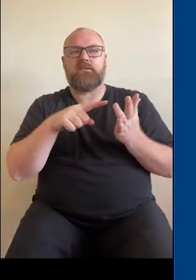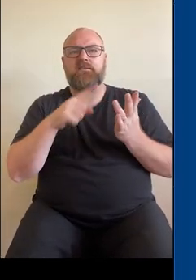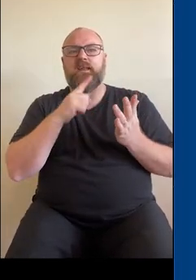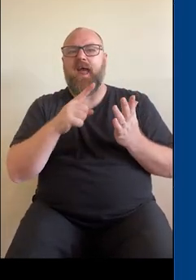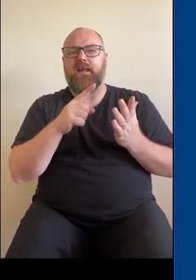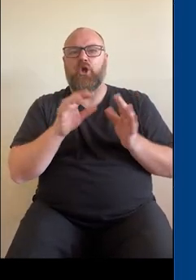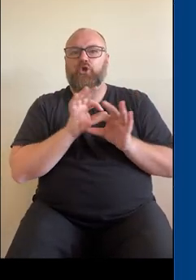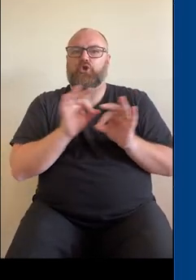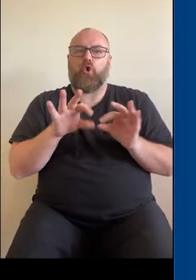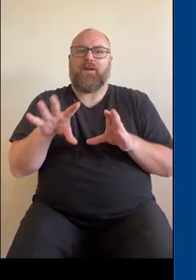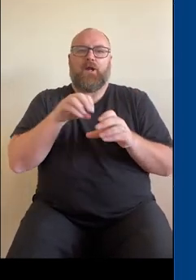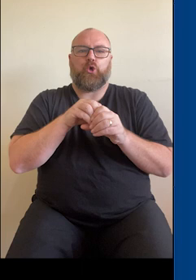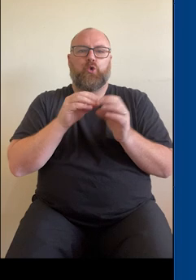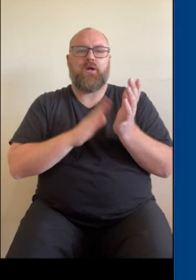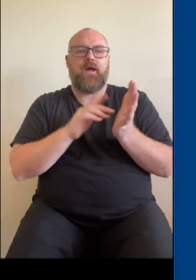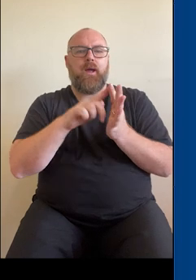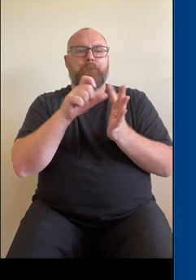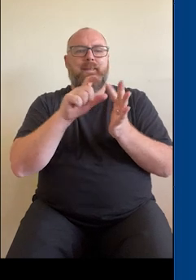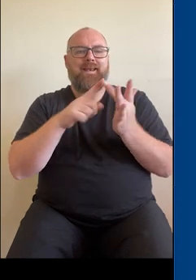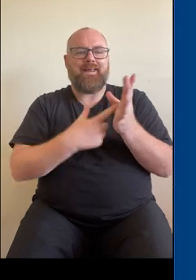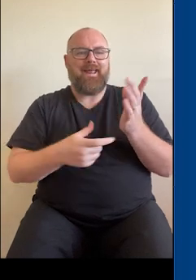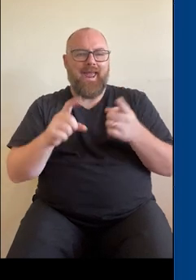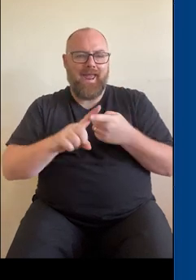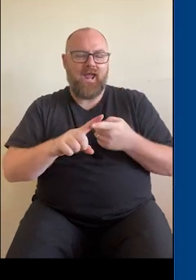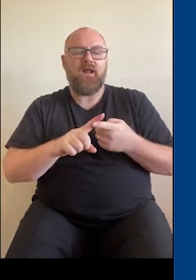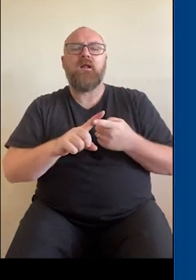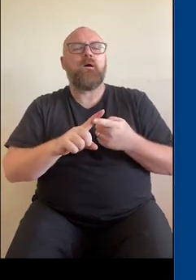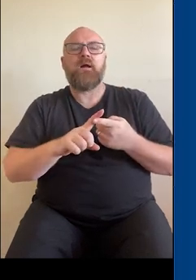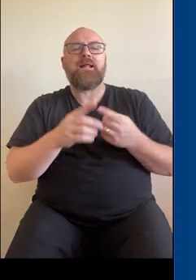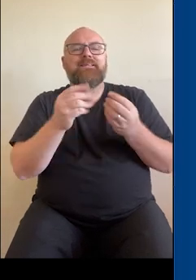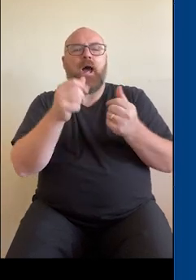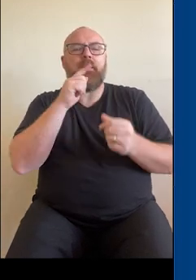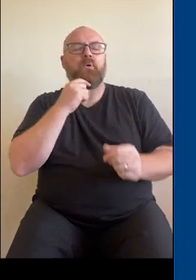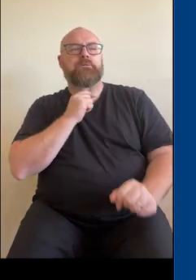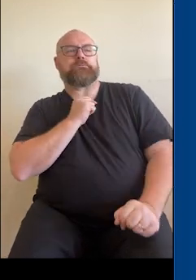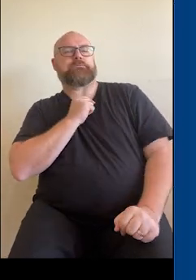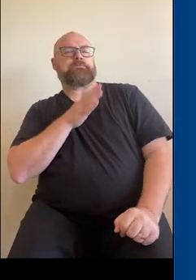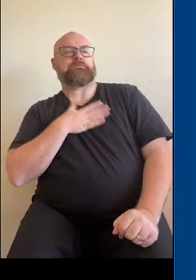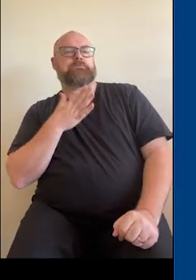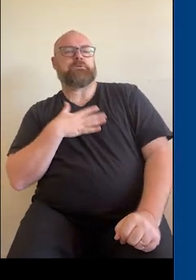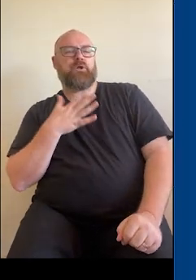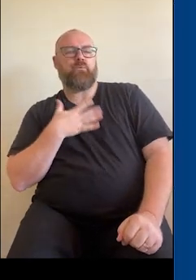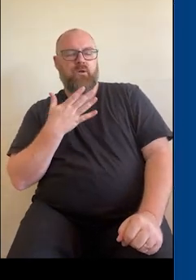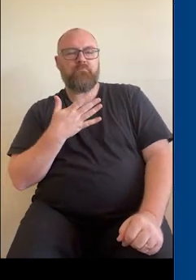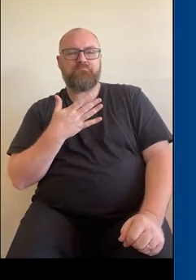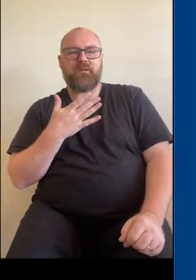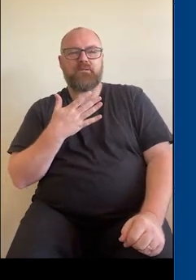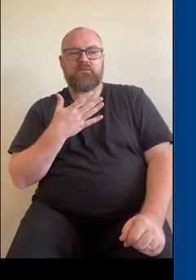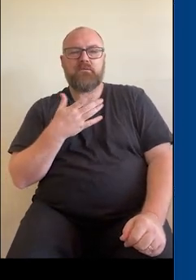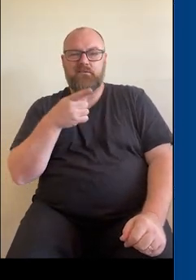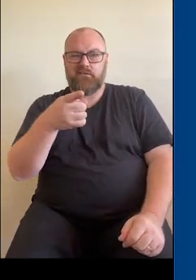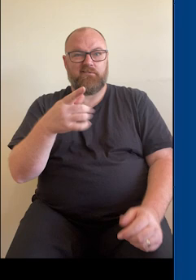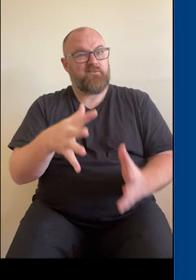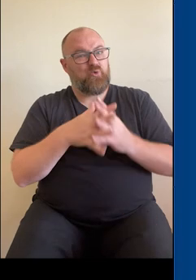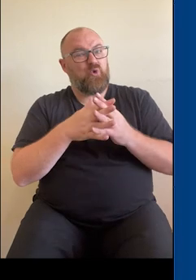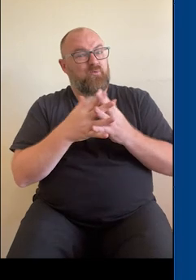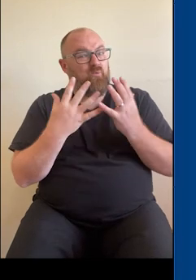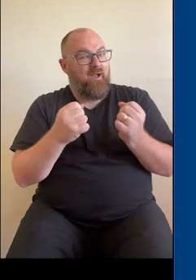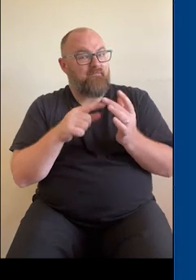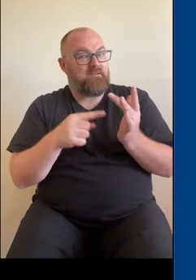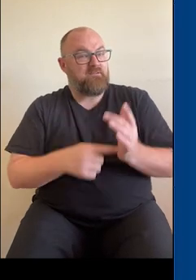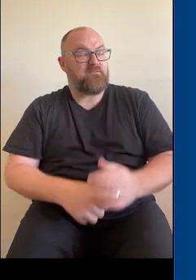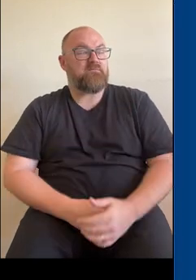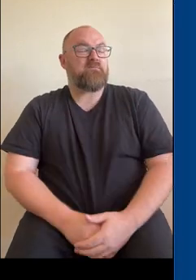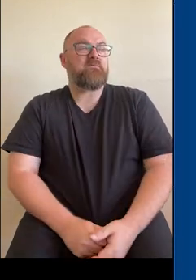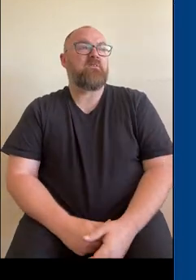include my Medicare information. And some people, I think, heard on the side of caution and said, I don't want that to be in there. And actually, it's really useful to have it there.